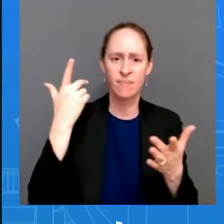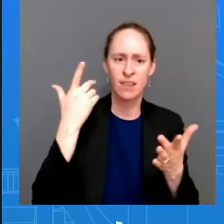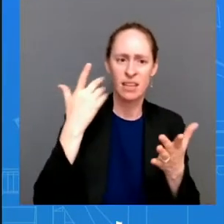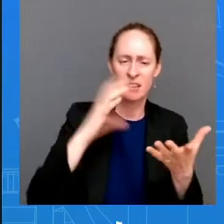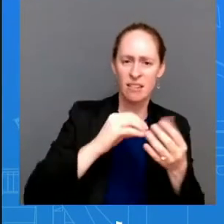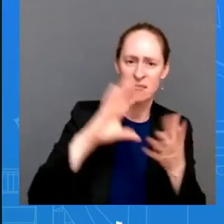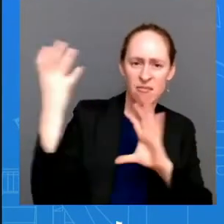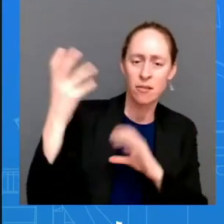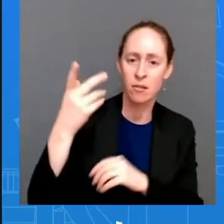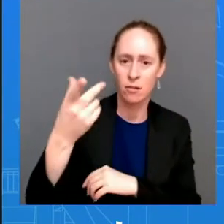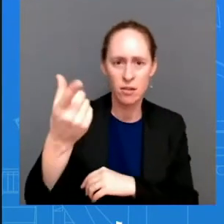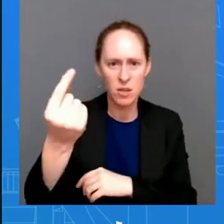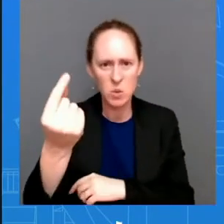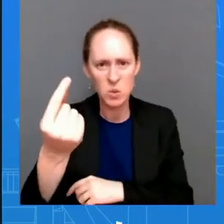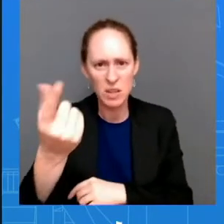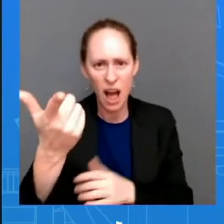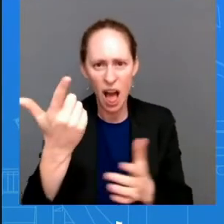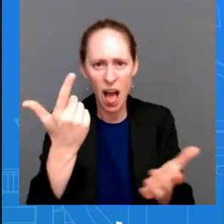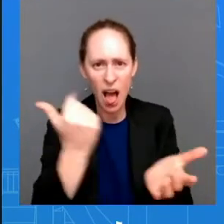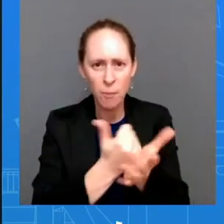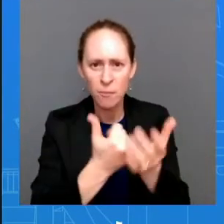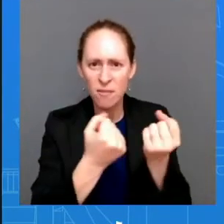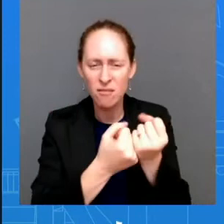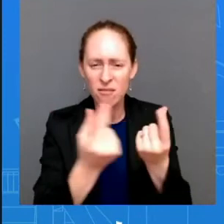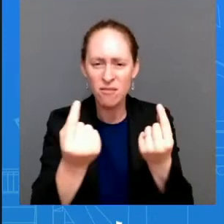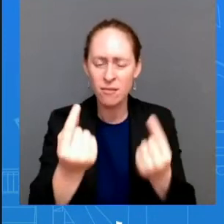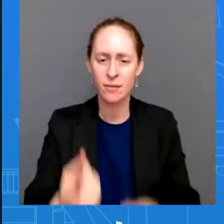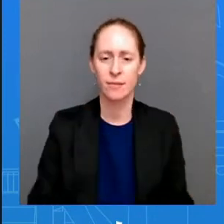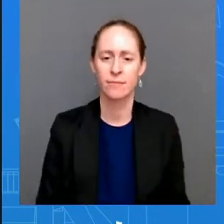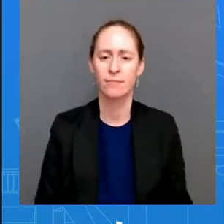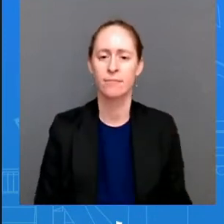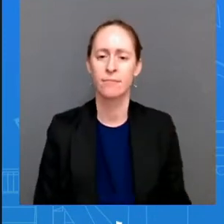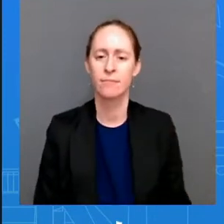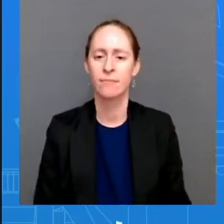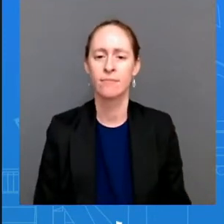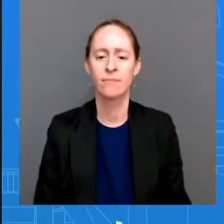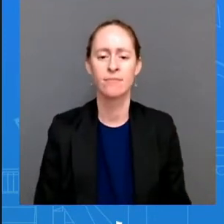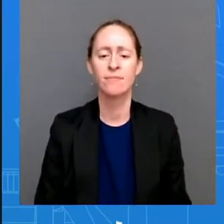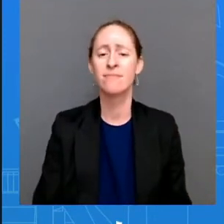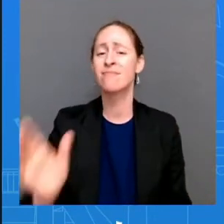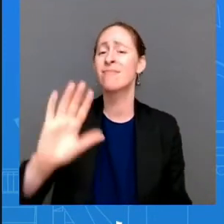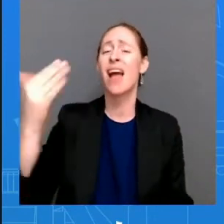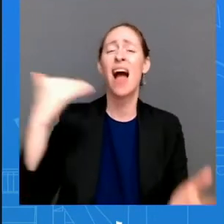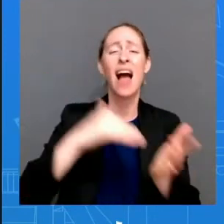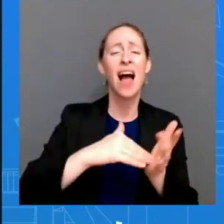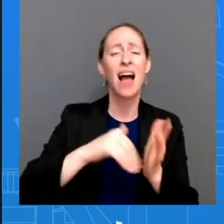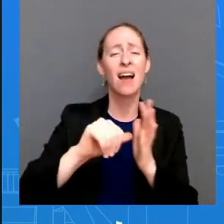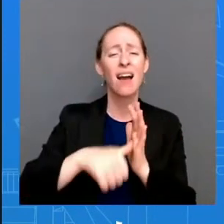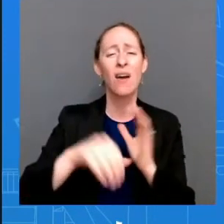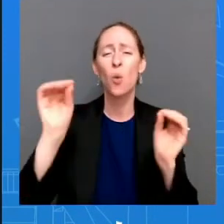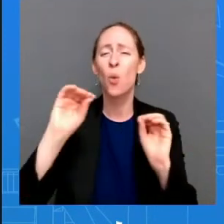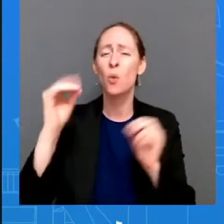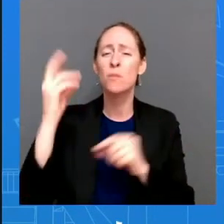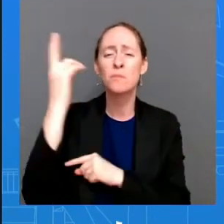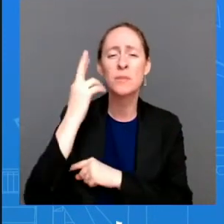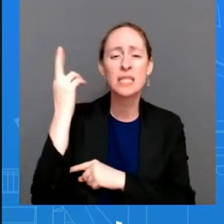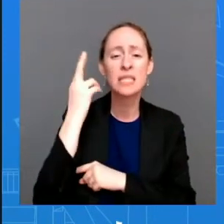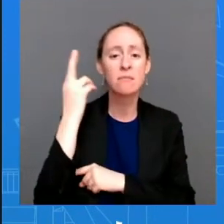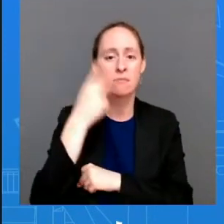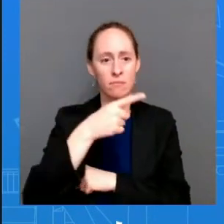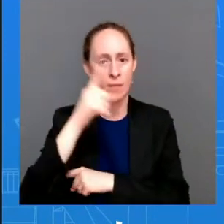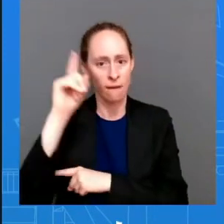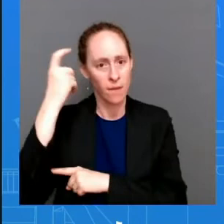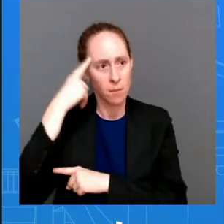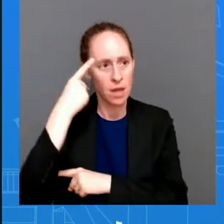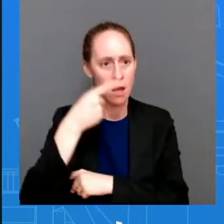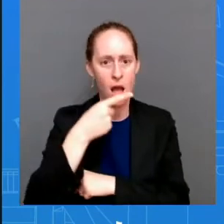reason uh for uh for beijing uh to use this trip which is a precedented trip uh